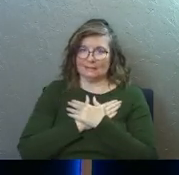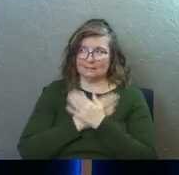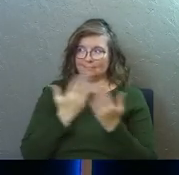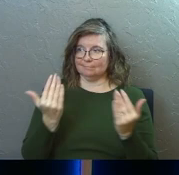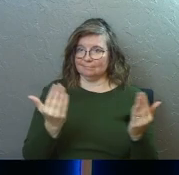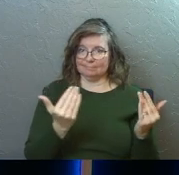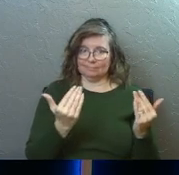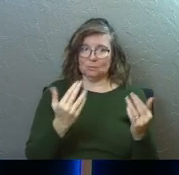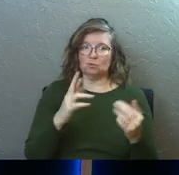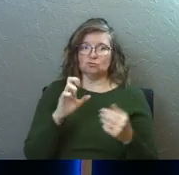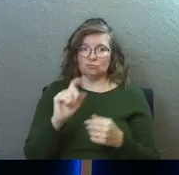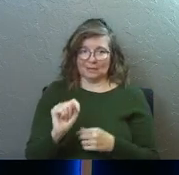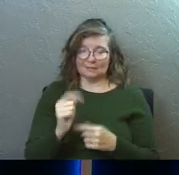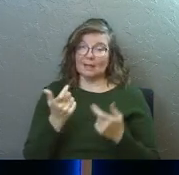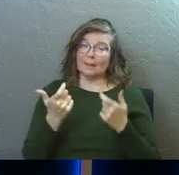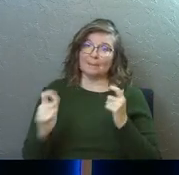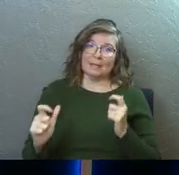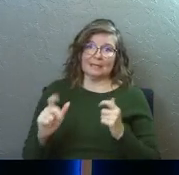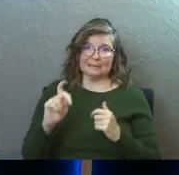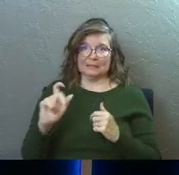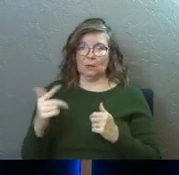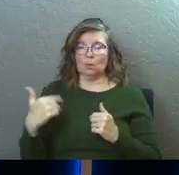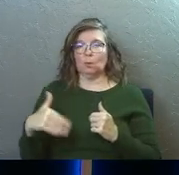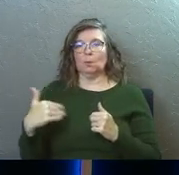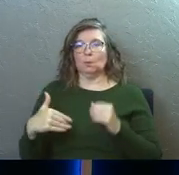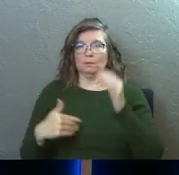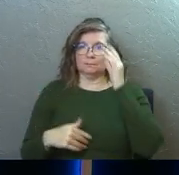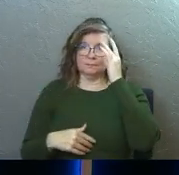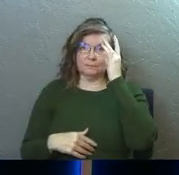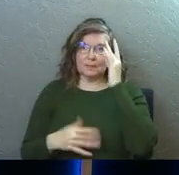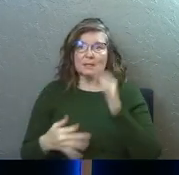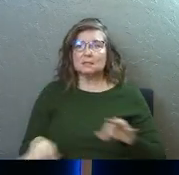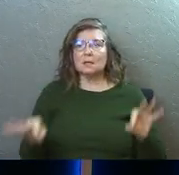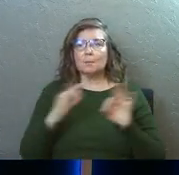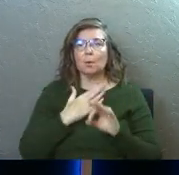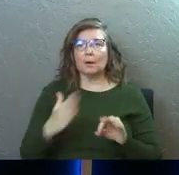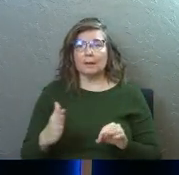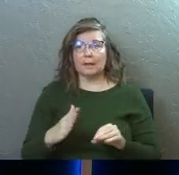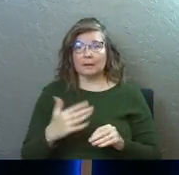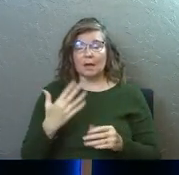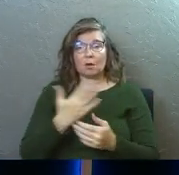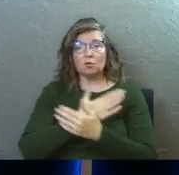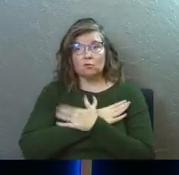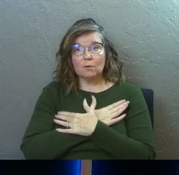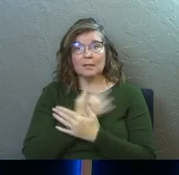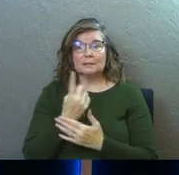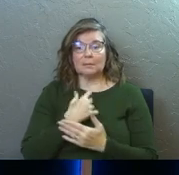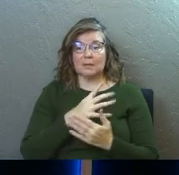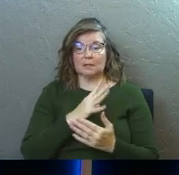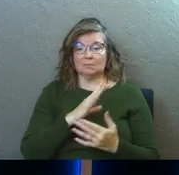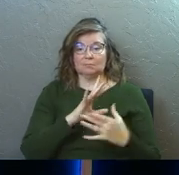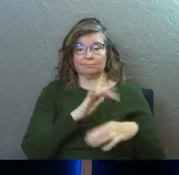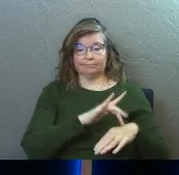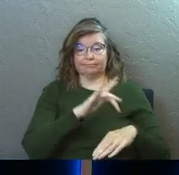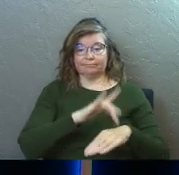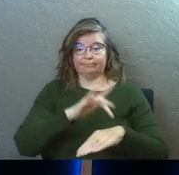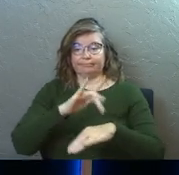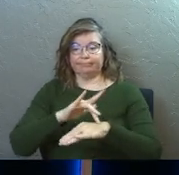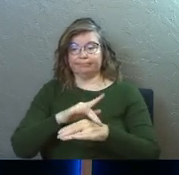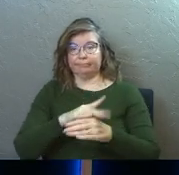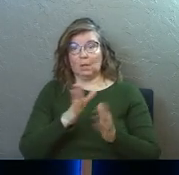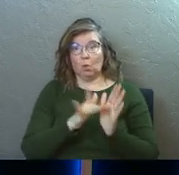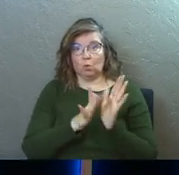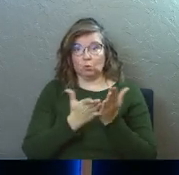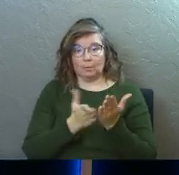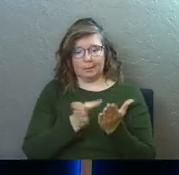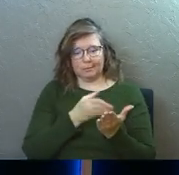Rest. Rest is a big deal. It's an important thing. And believe it or not, rest is something that is talked about all throughout